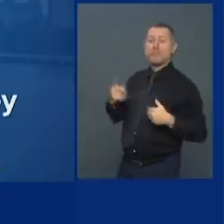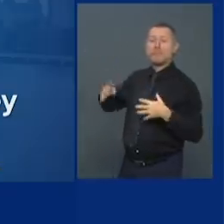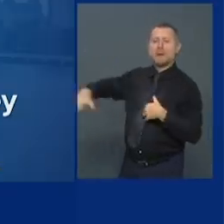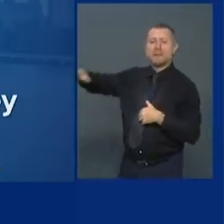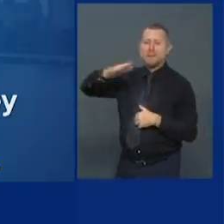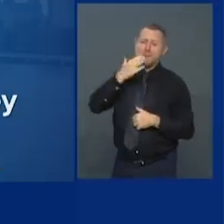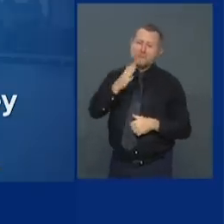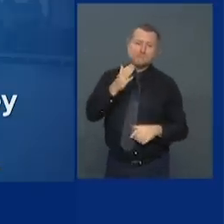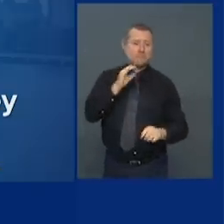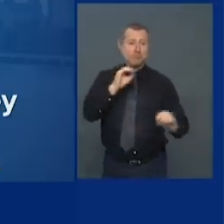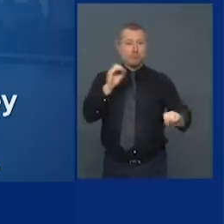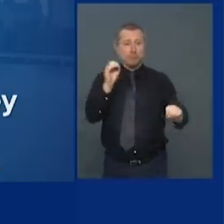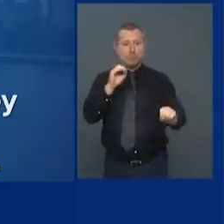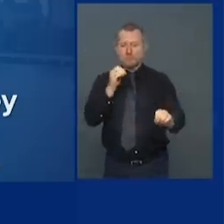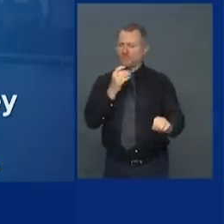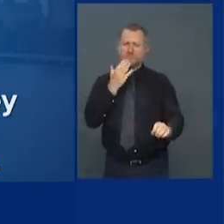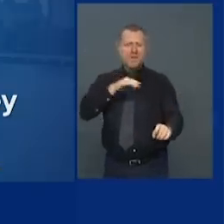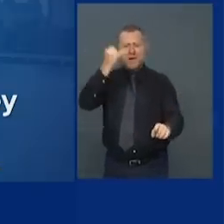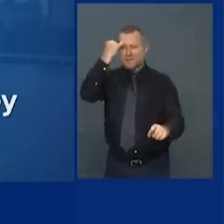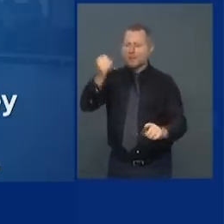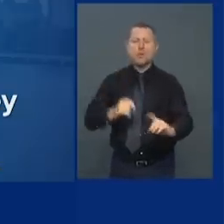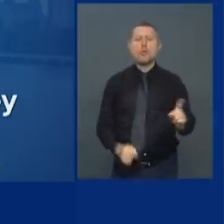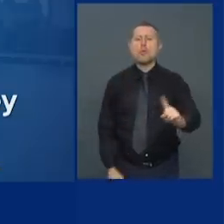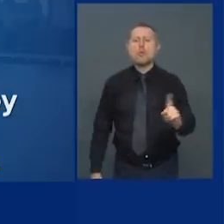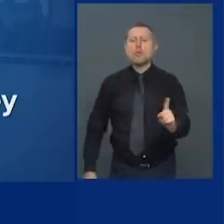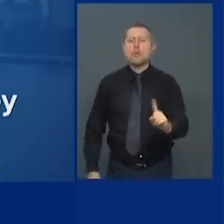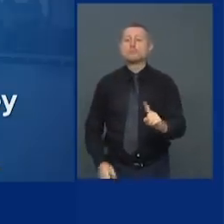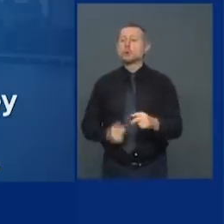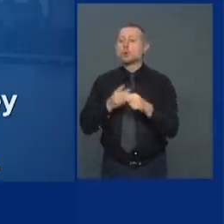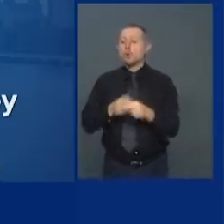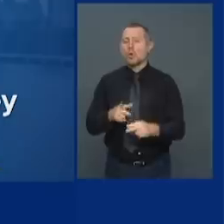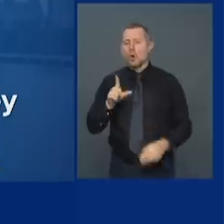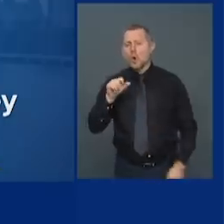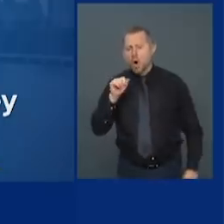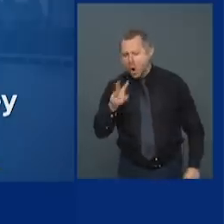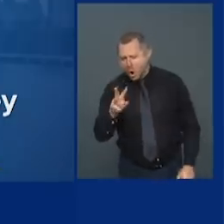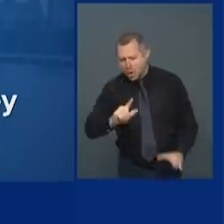It's a sign of respect. It's also a law. Okay?